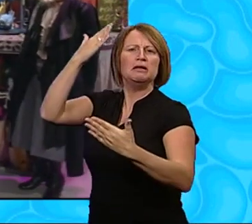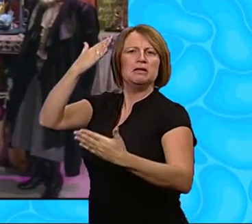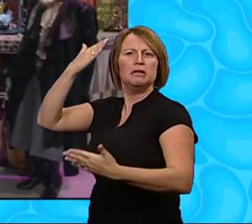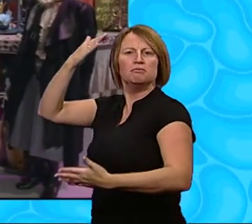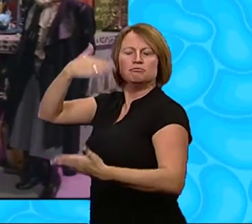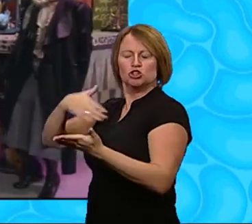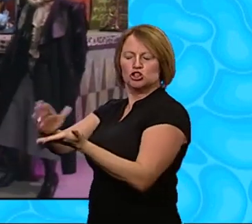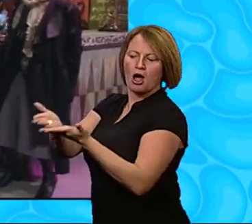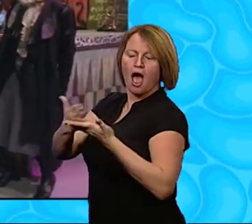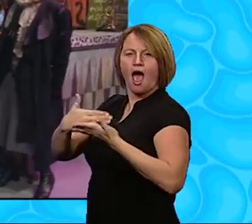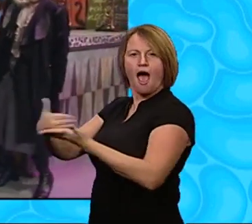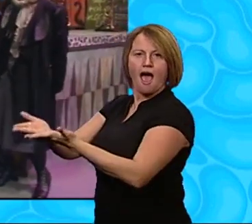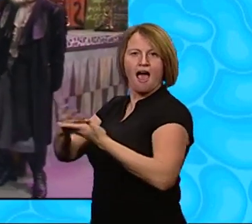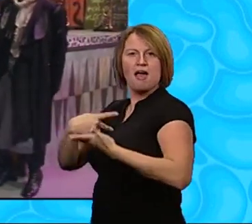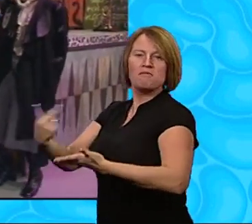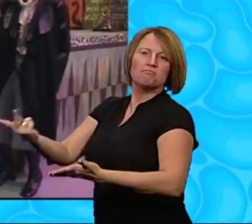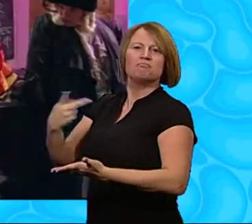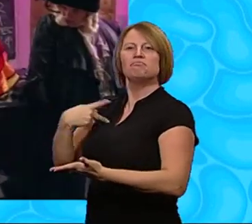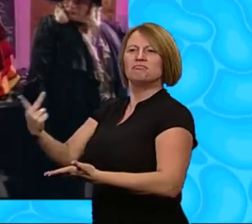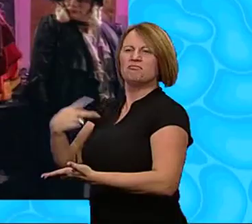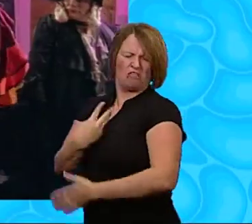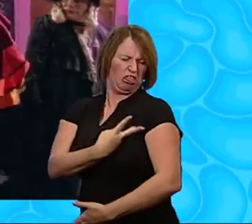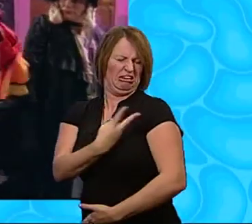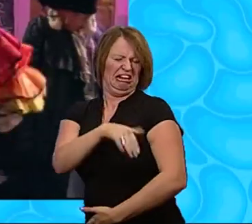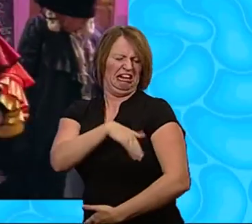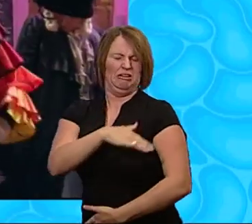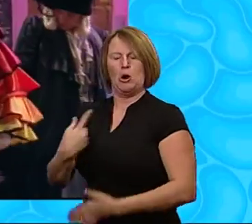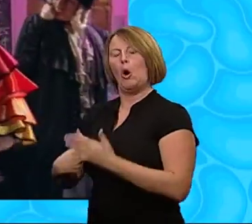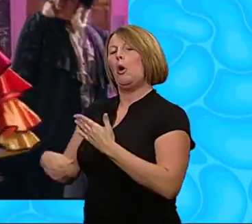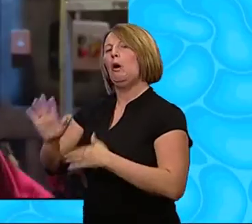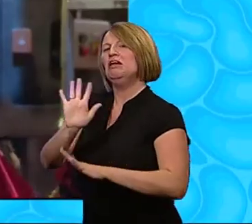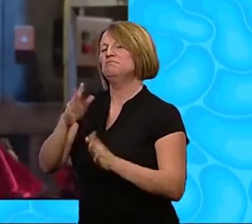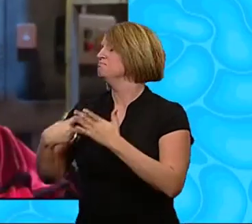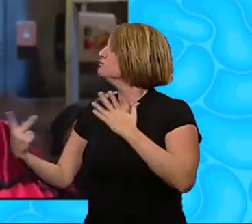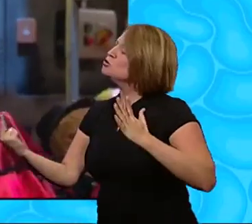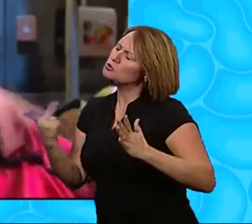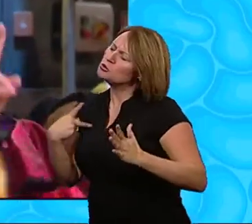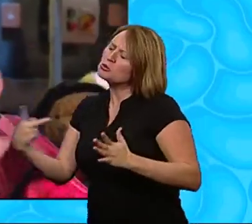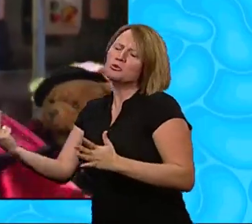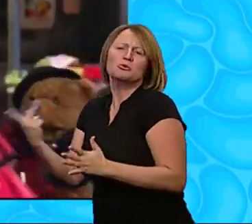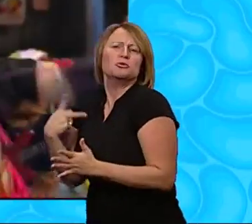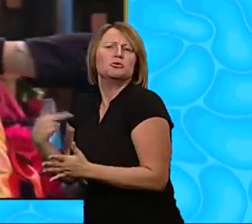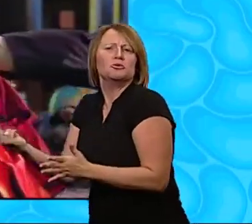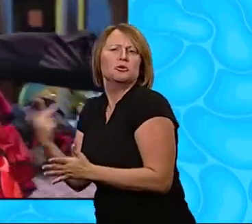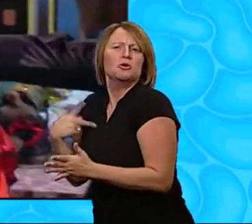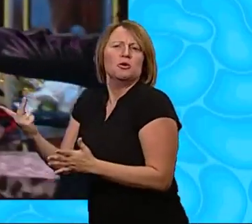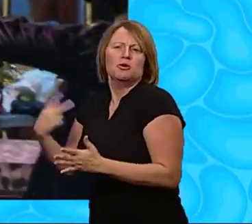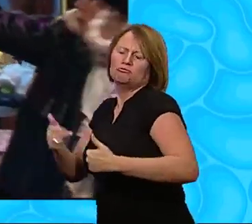Creams are made to share Not with three But with two